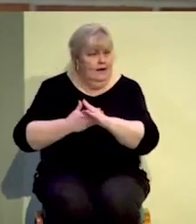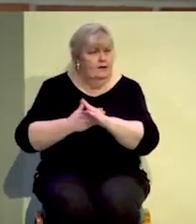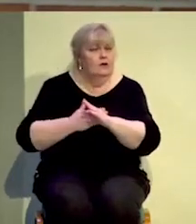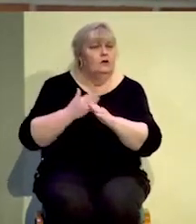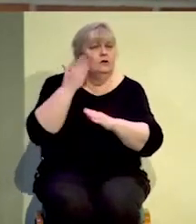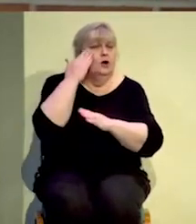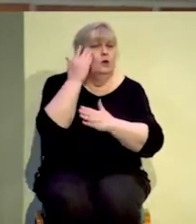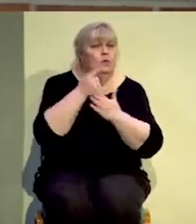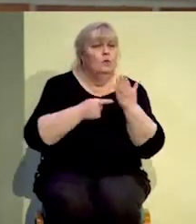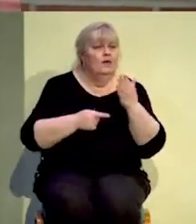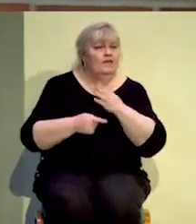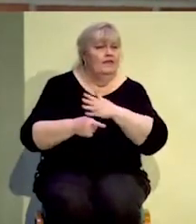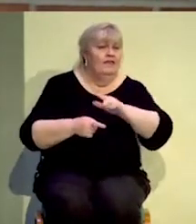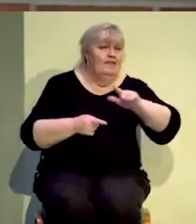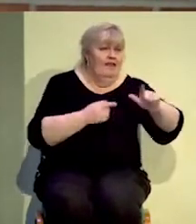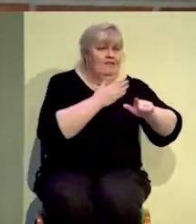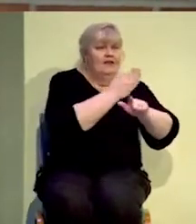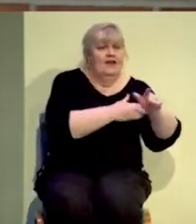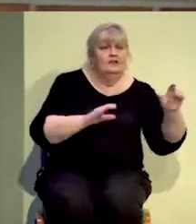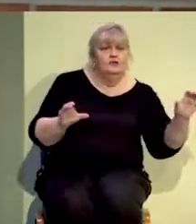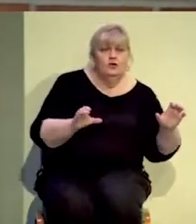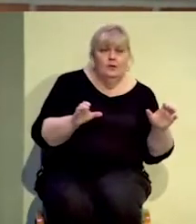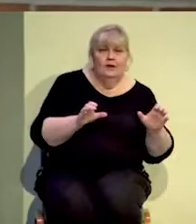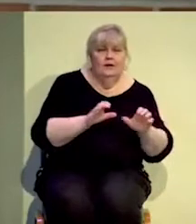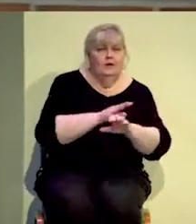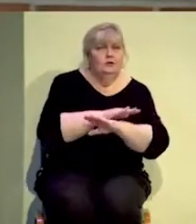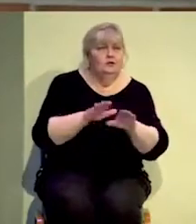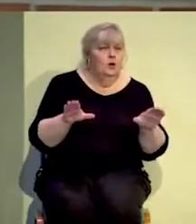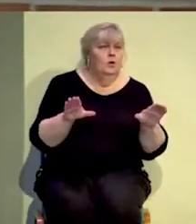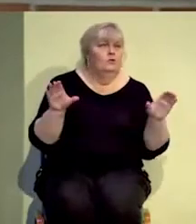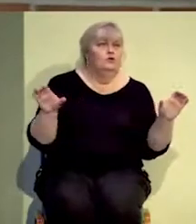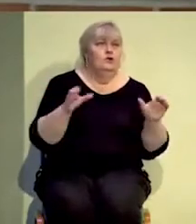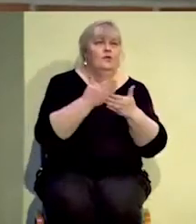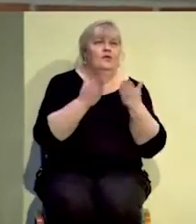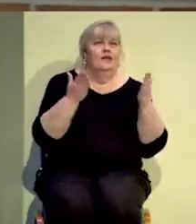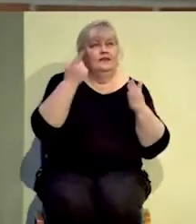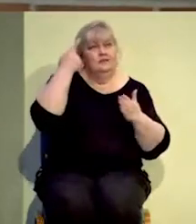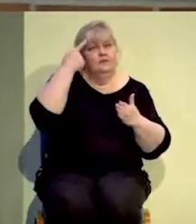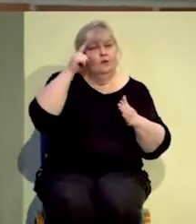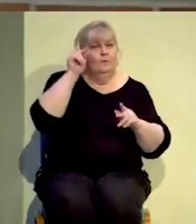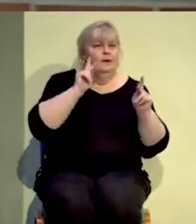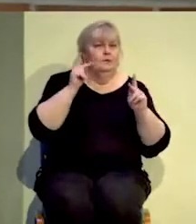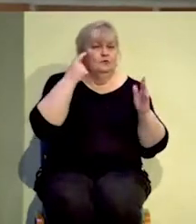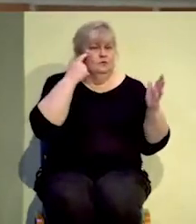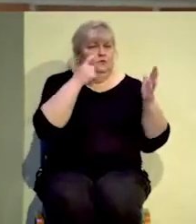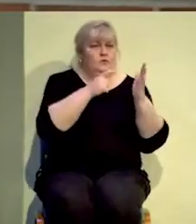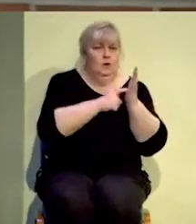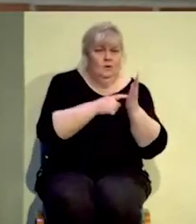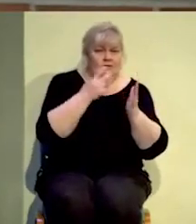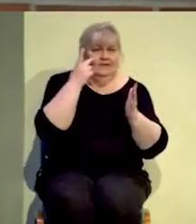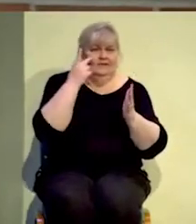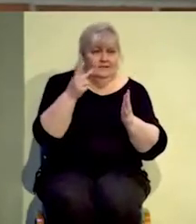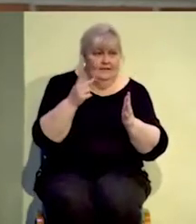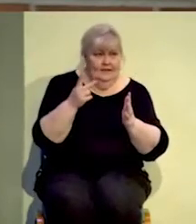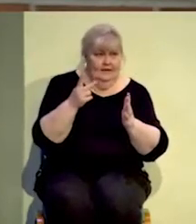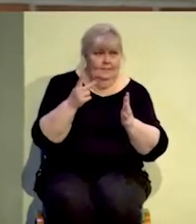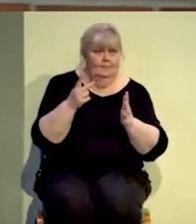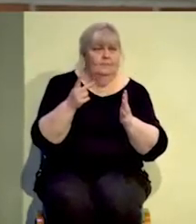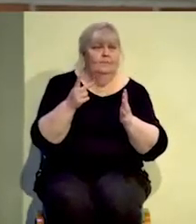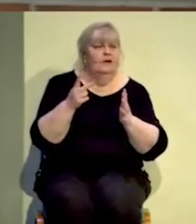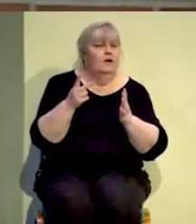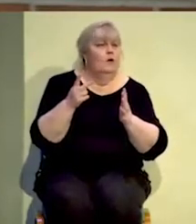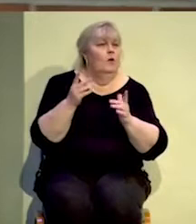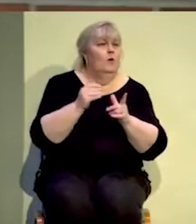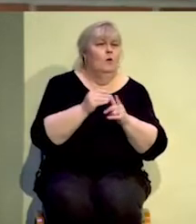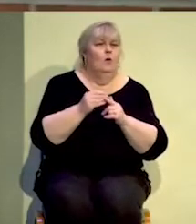doing. Don't be like the Pharisee and do your deeds to be seen by others. And then it even talks about what they